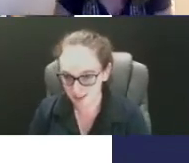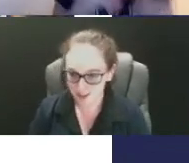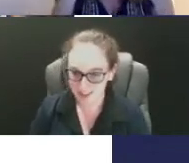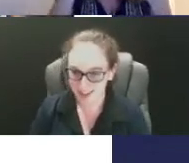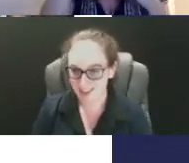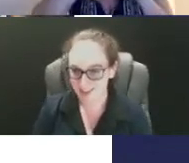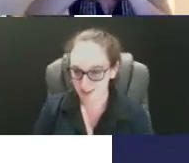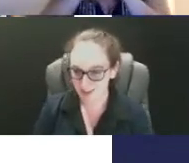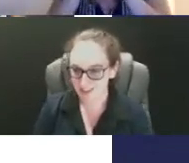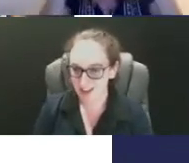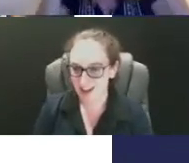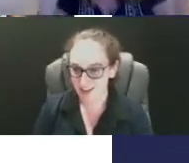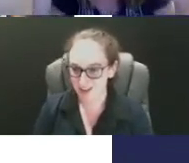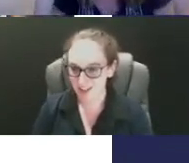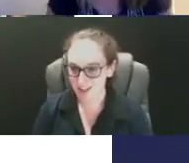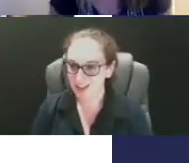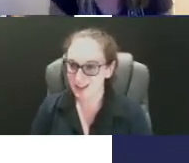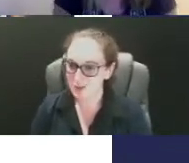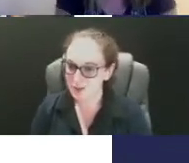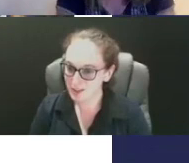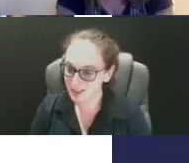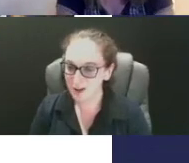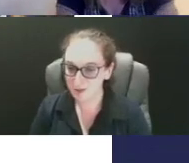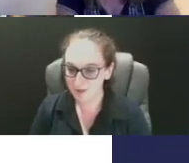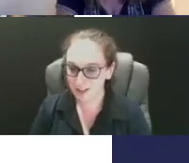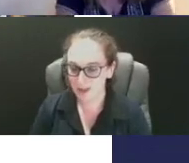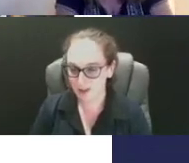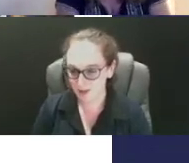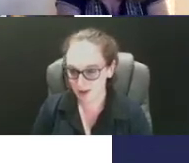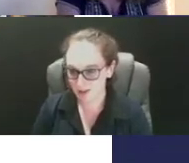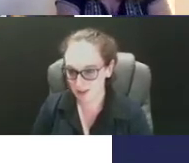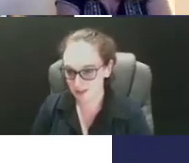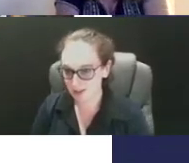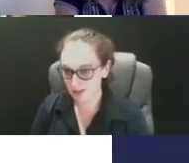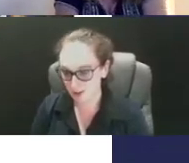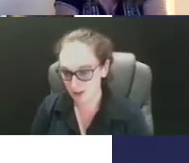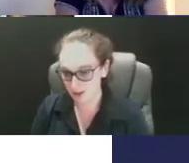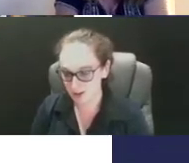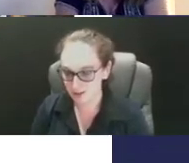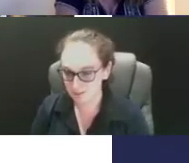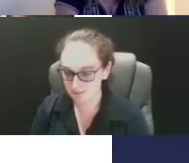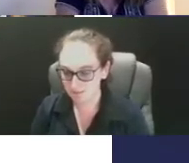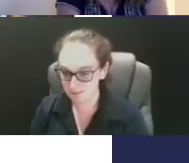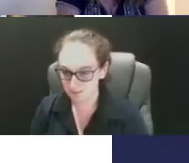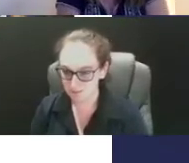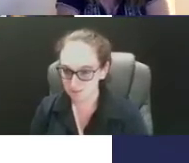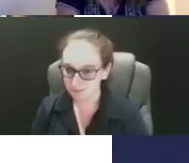excited to move to St. Kitts soon and actually do it in person, hopefully when the coronavirus has, you know, run its course.